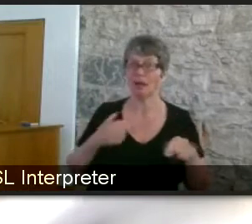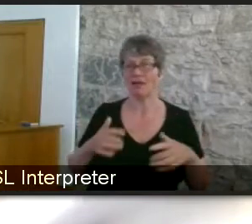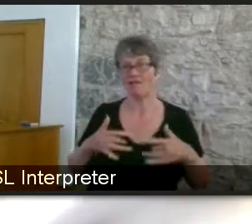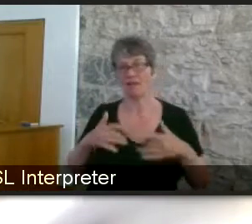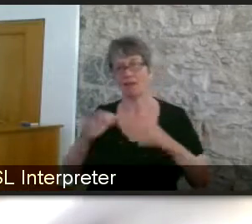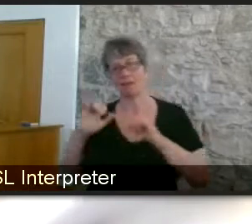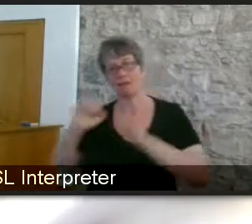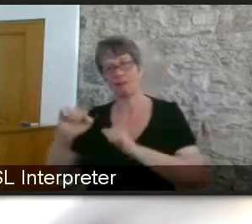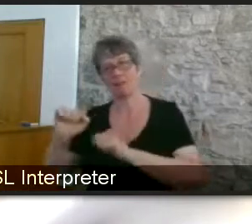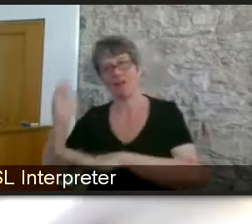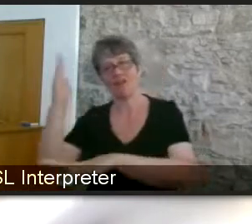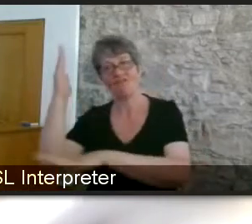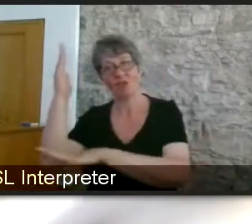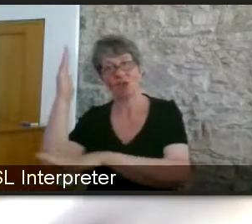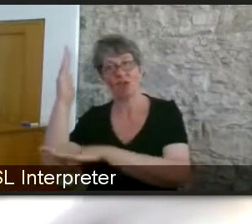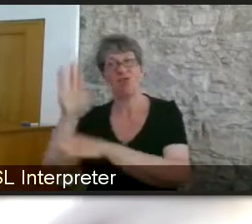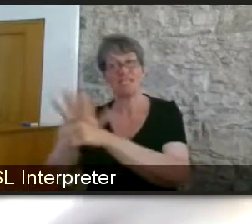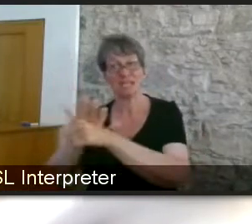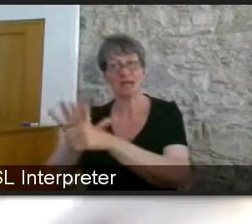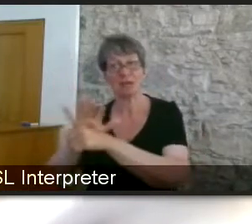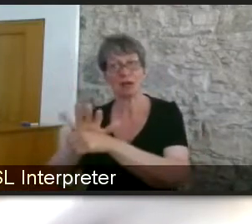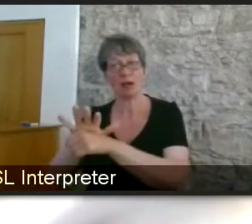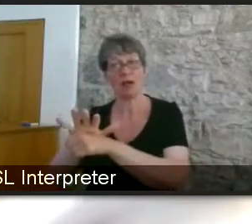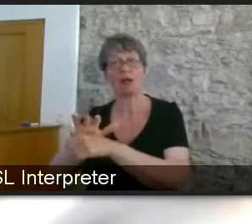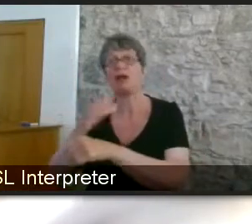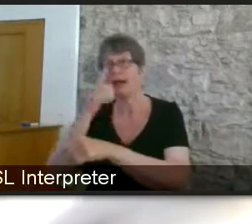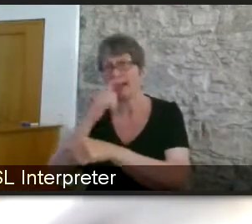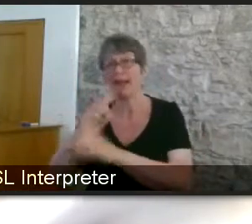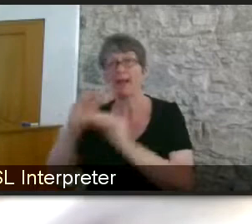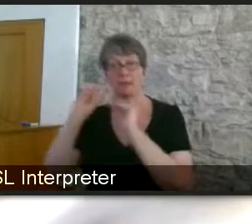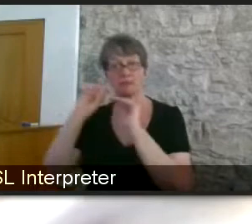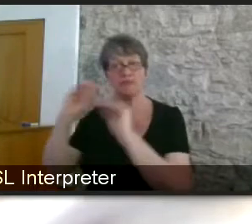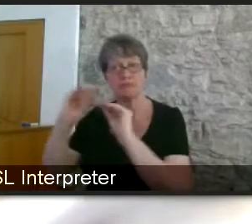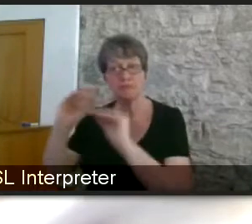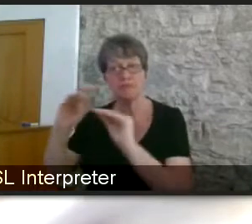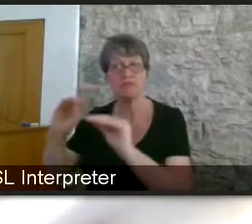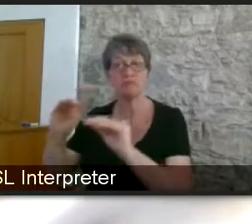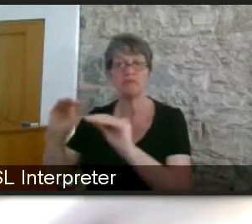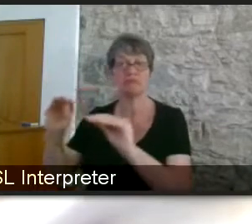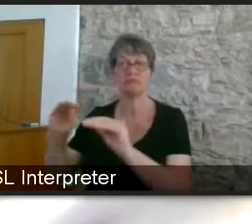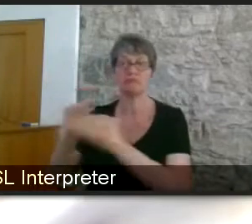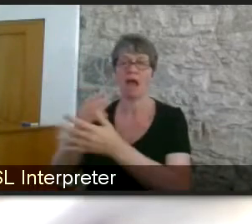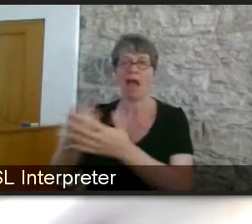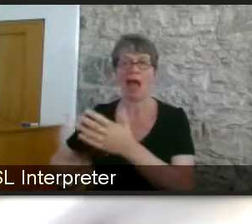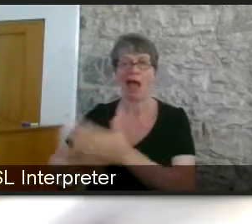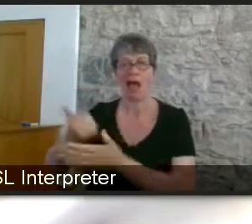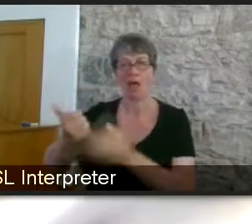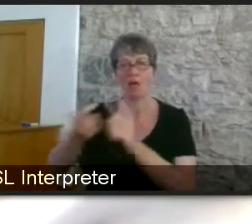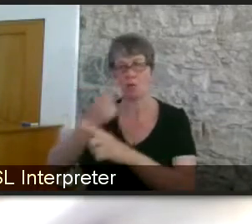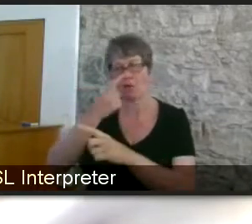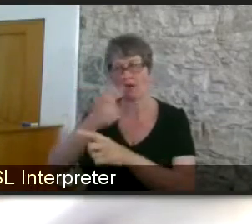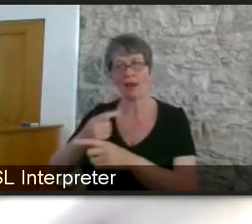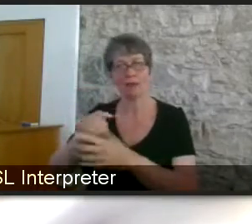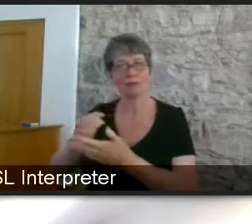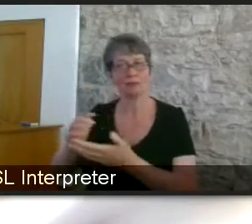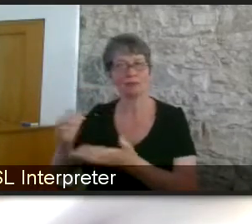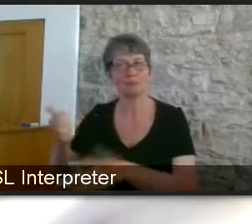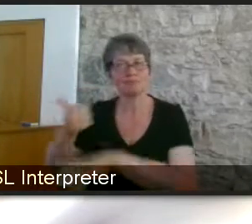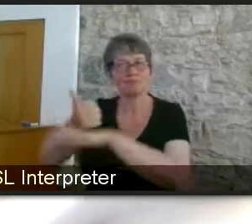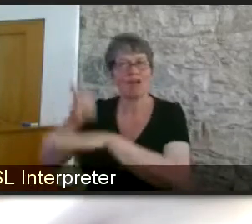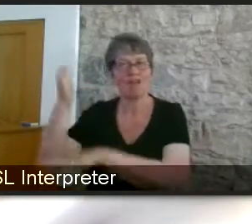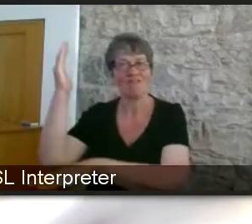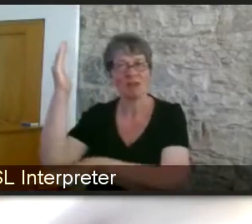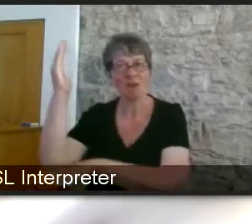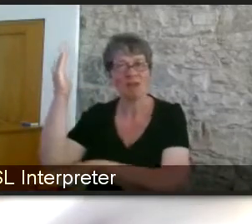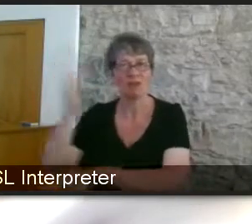is well placed to help educate many of us on how we can open up voluntary roles more broadly so listening to my fellow